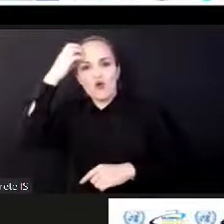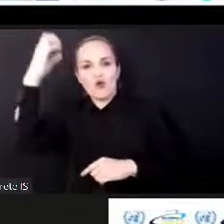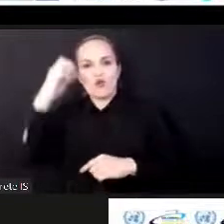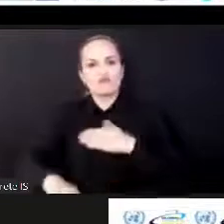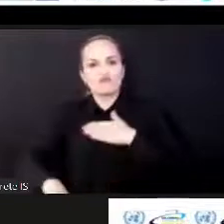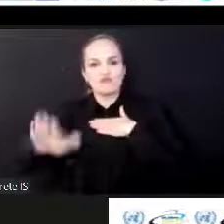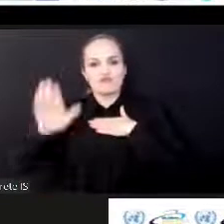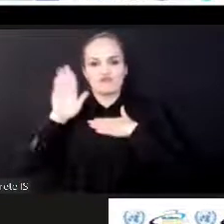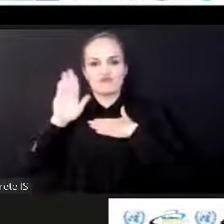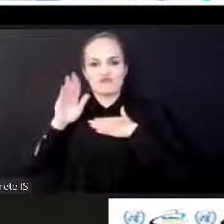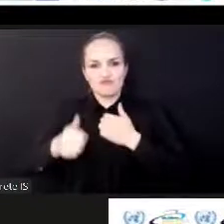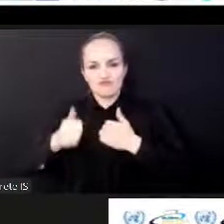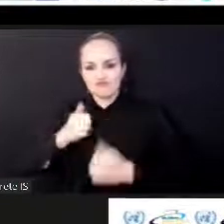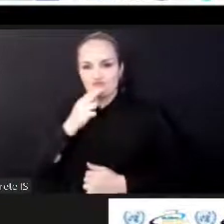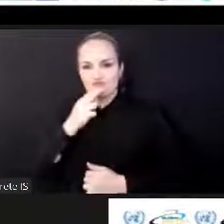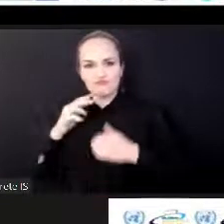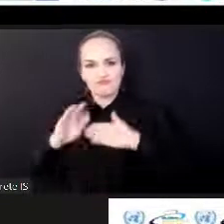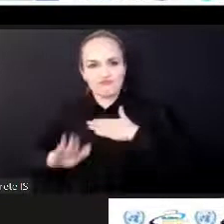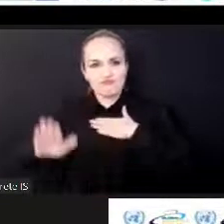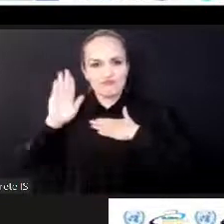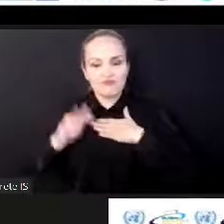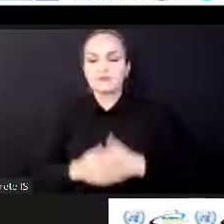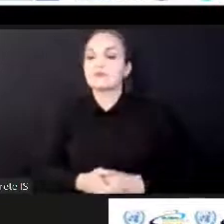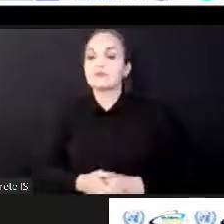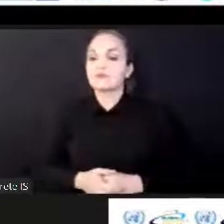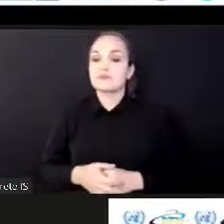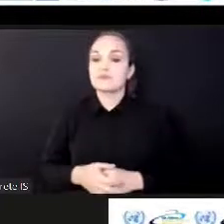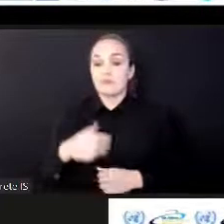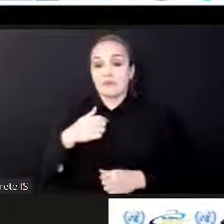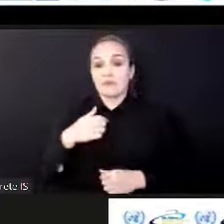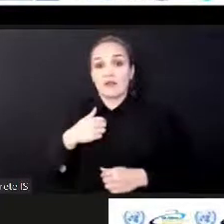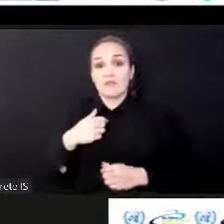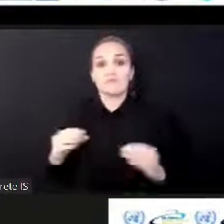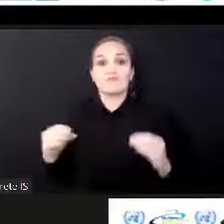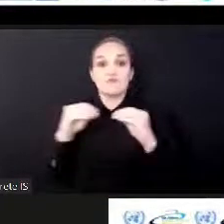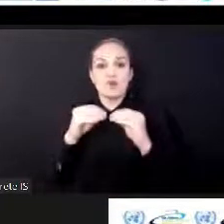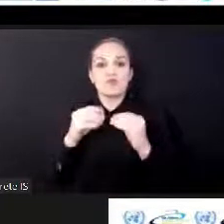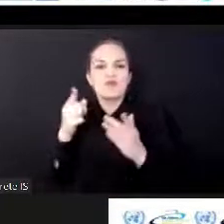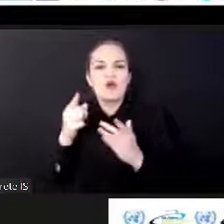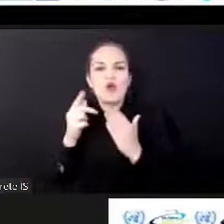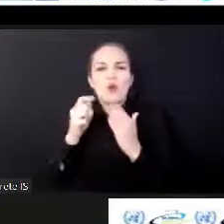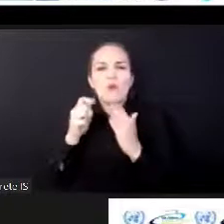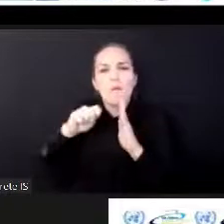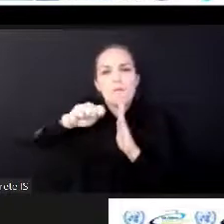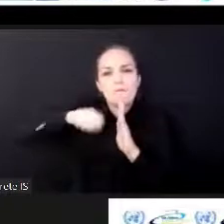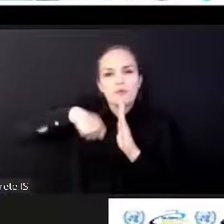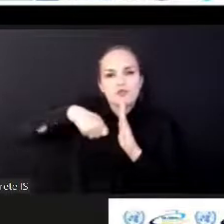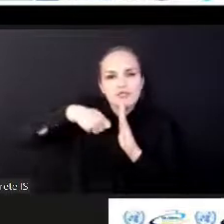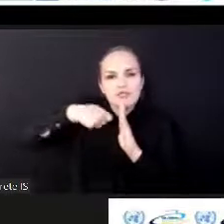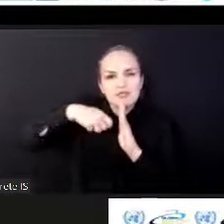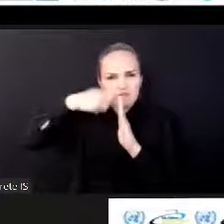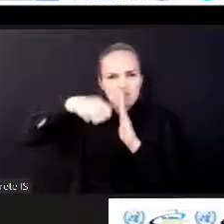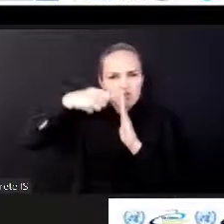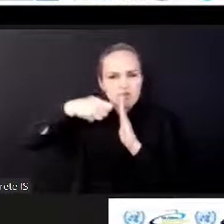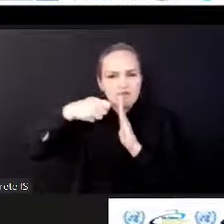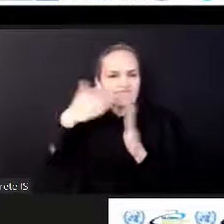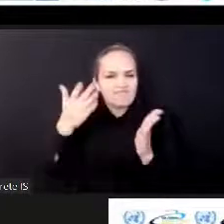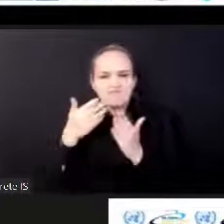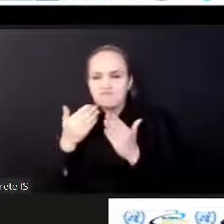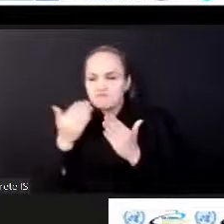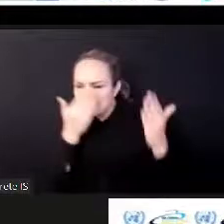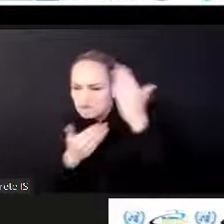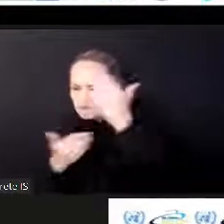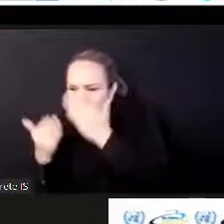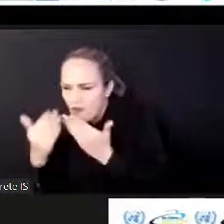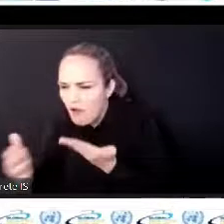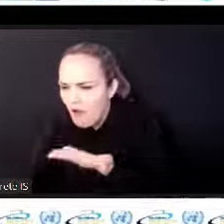very much agree with the colleague who said we need more data to make our case, to make the argument with ministers of finance and